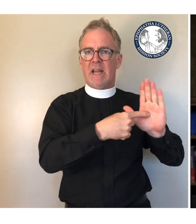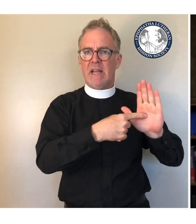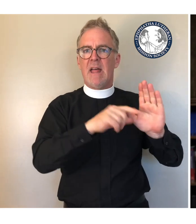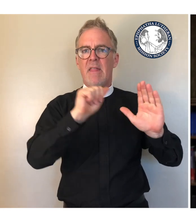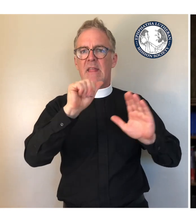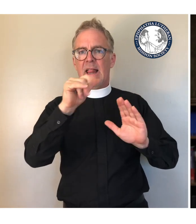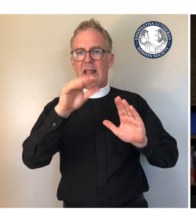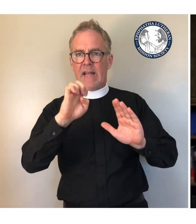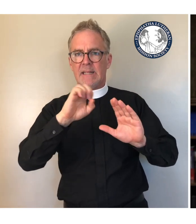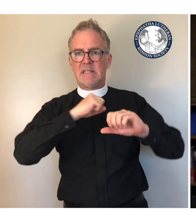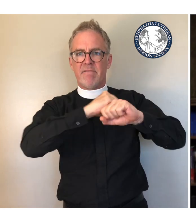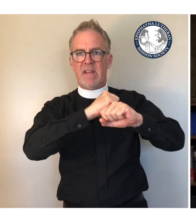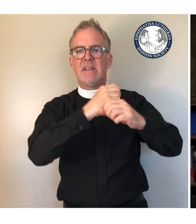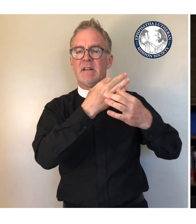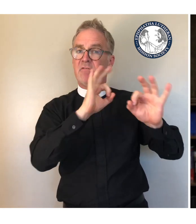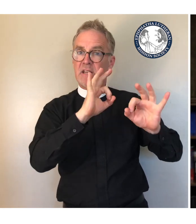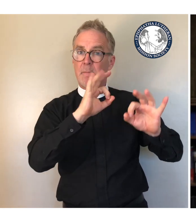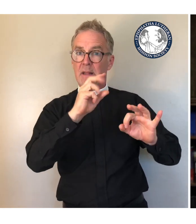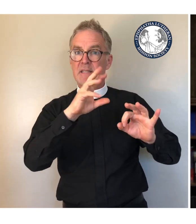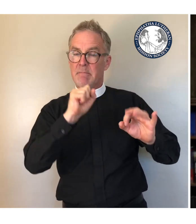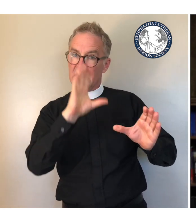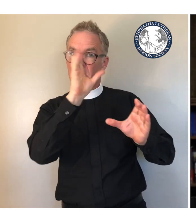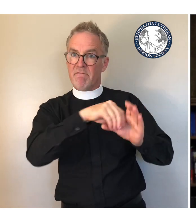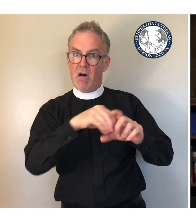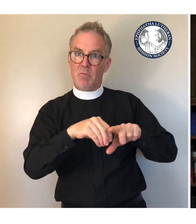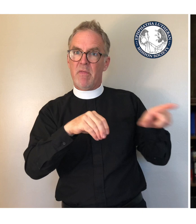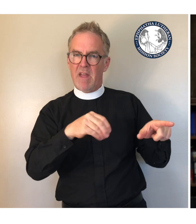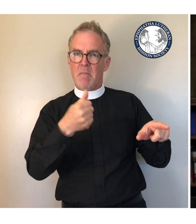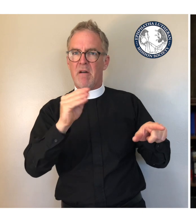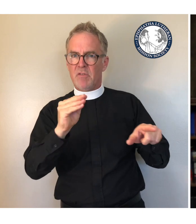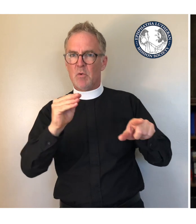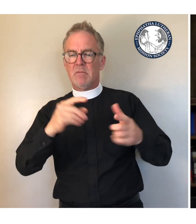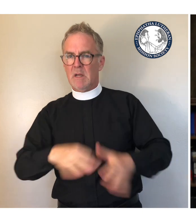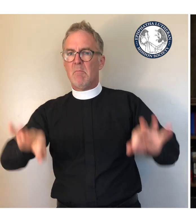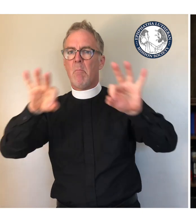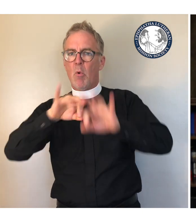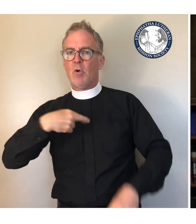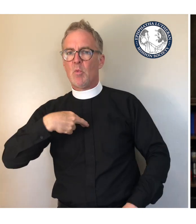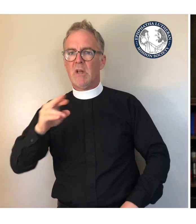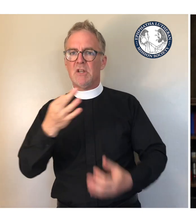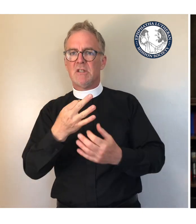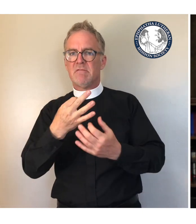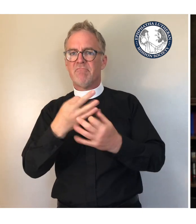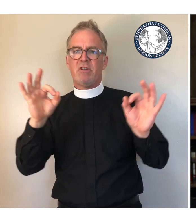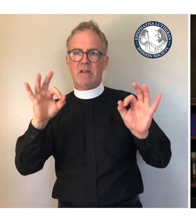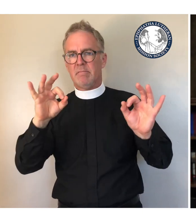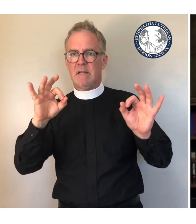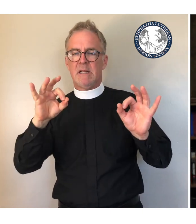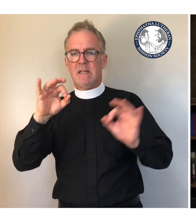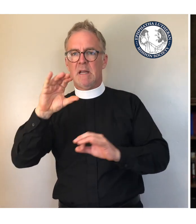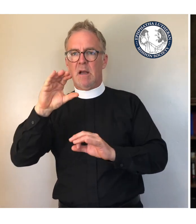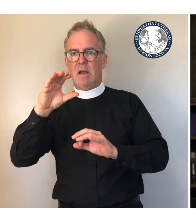Defending Freedom, with whom the Missouri Synod has been involved in several key religious freedom Supreme Court cases.